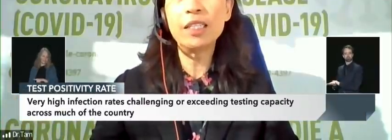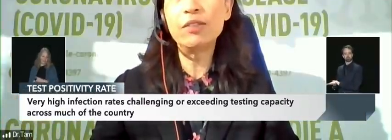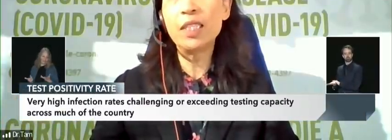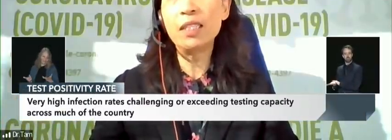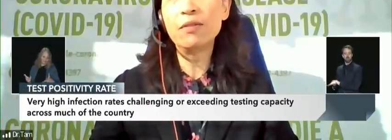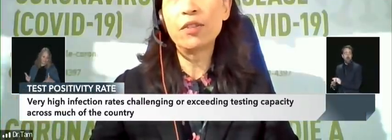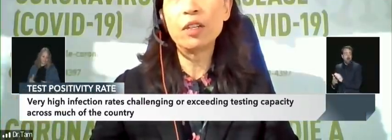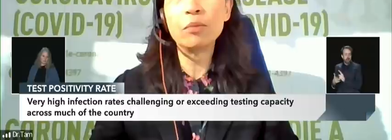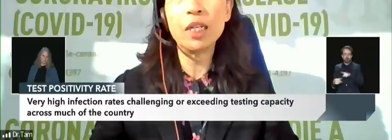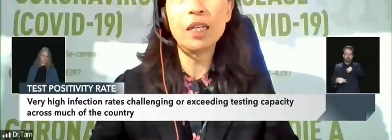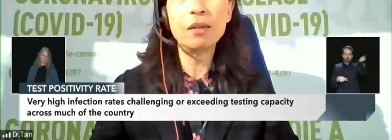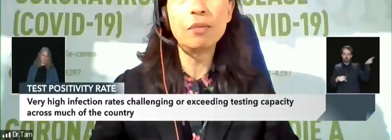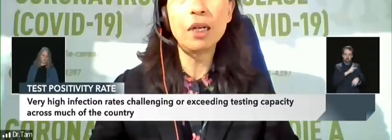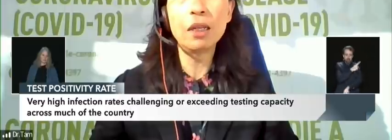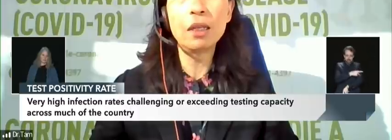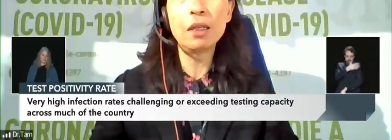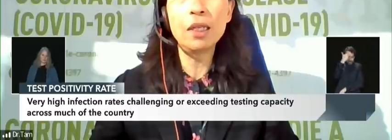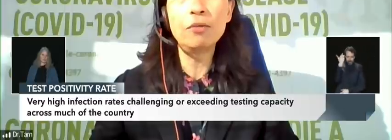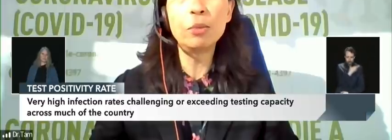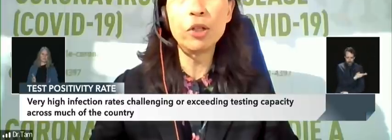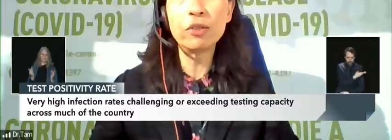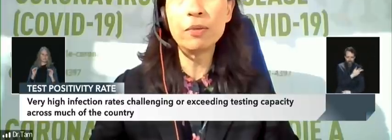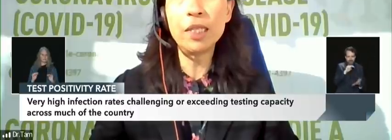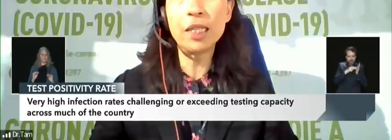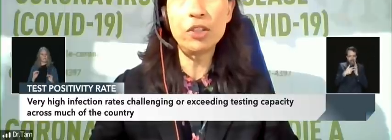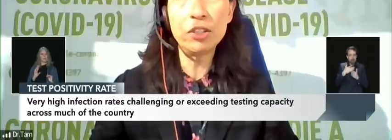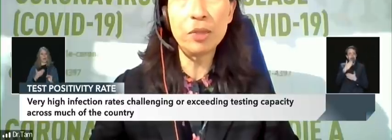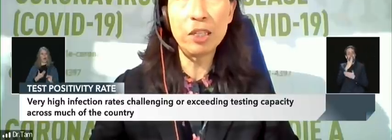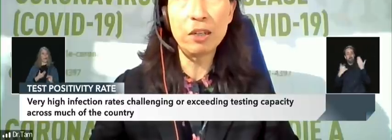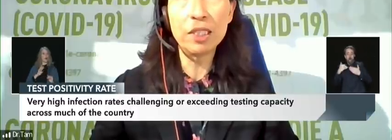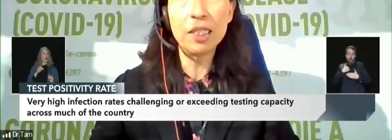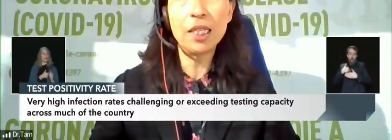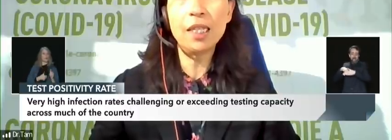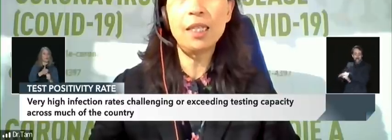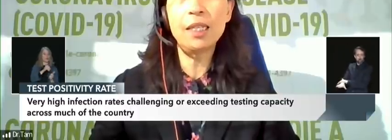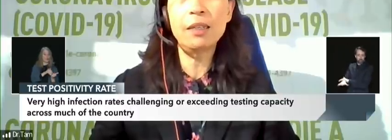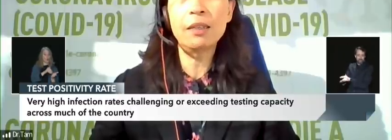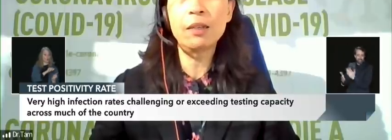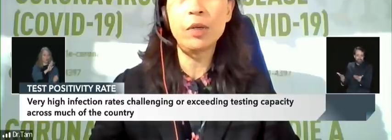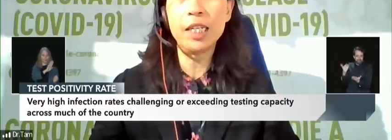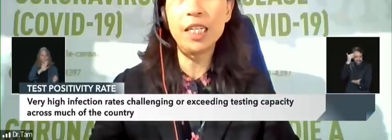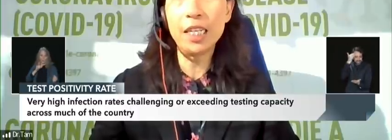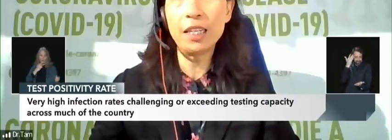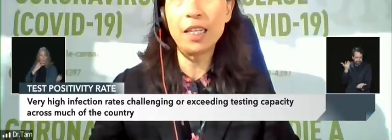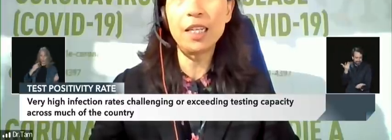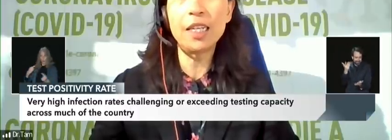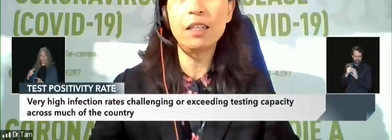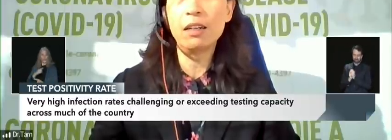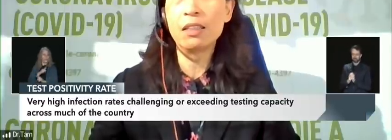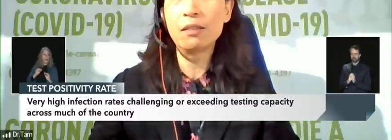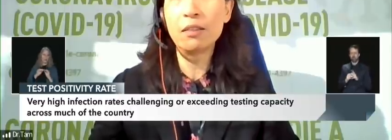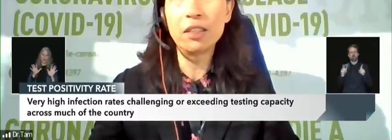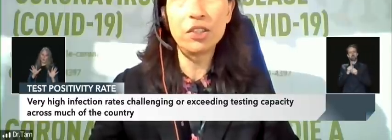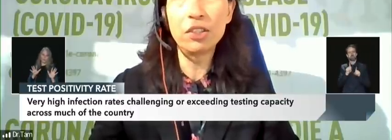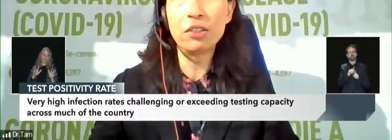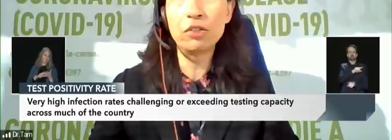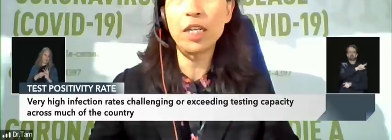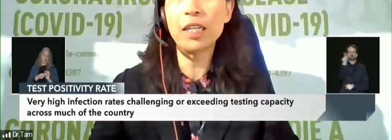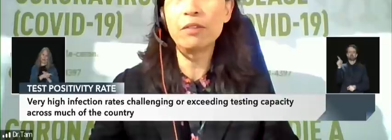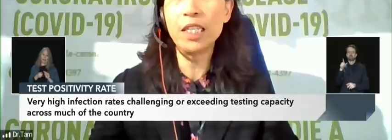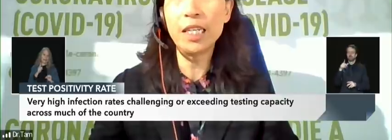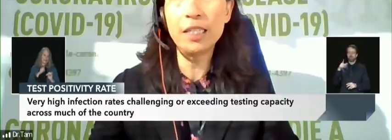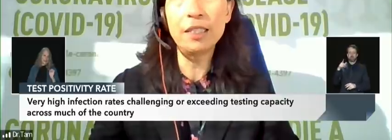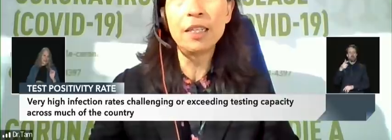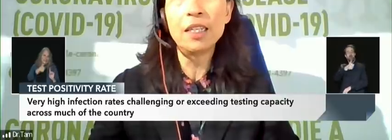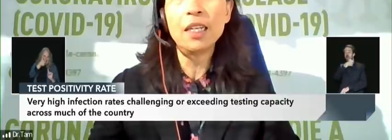and as you've seen from the reports from the other chief medical officers they're quite clear that they're not going to